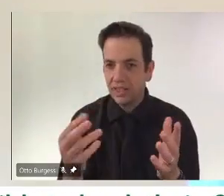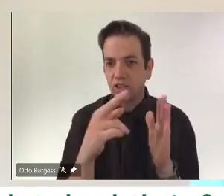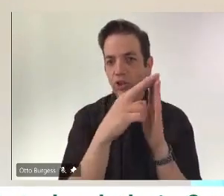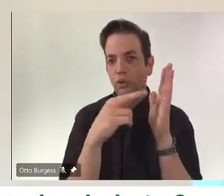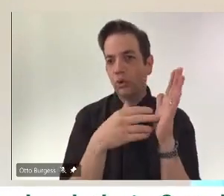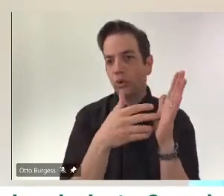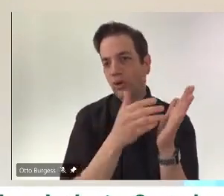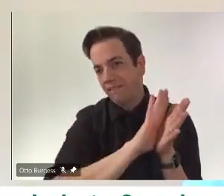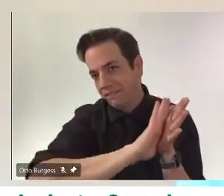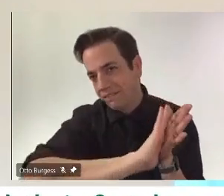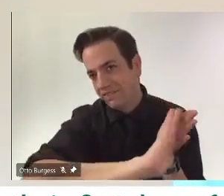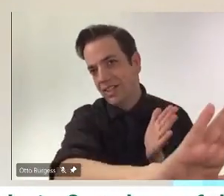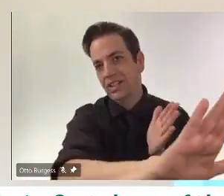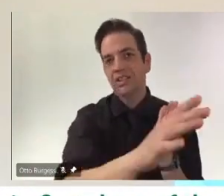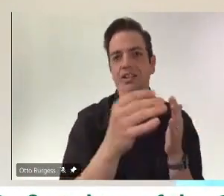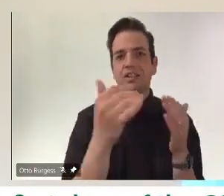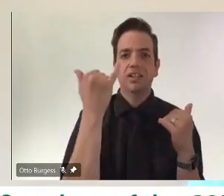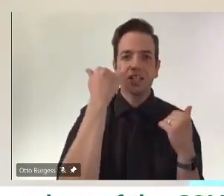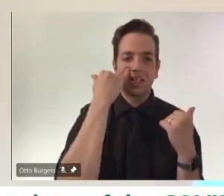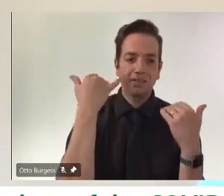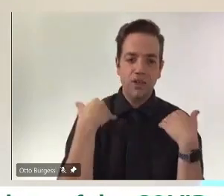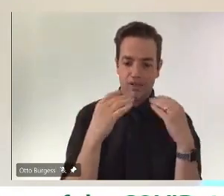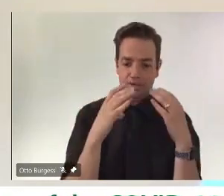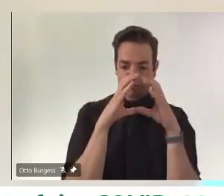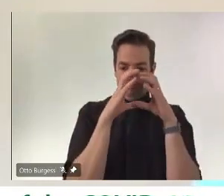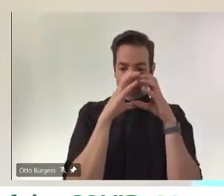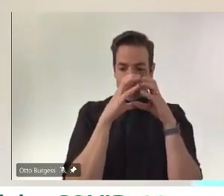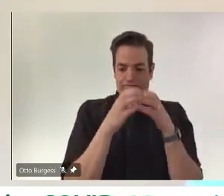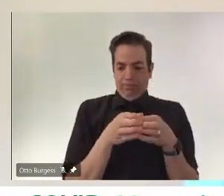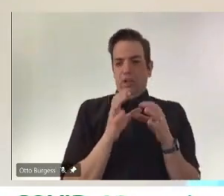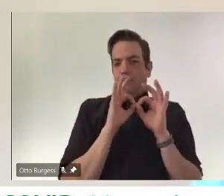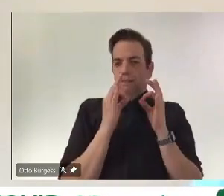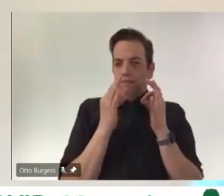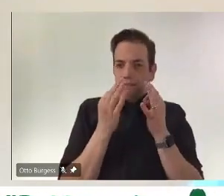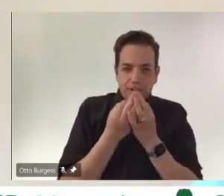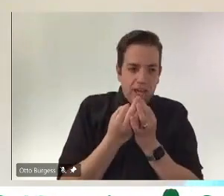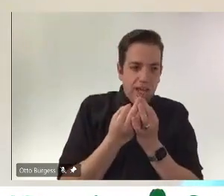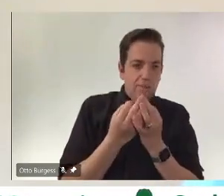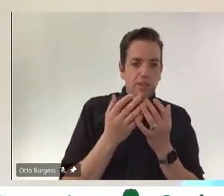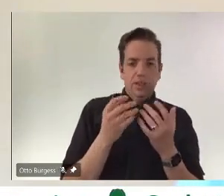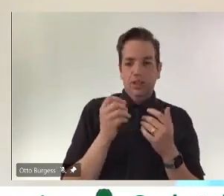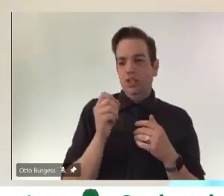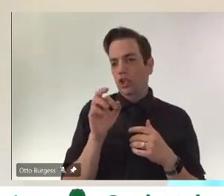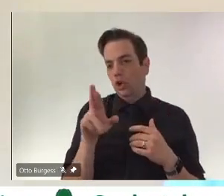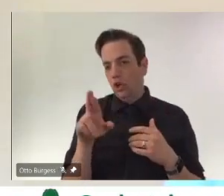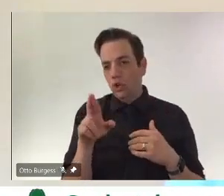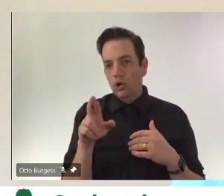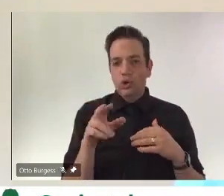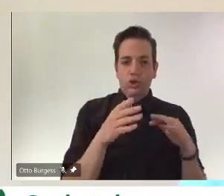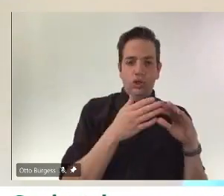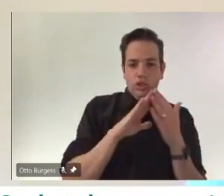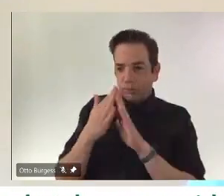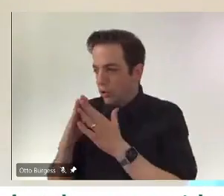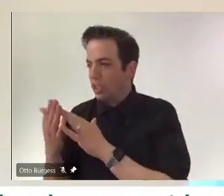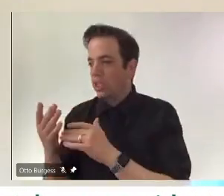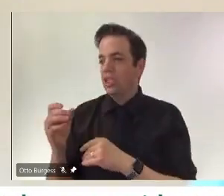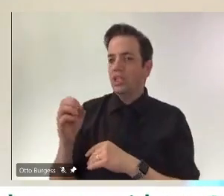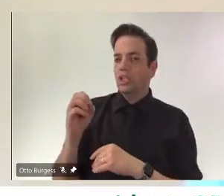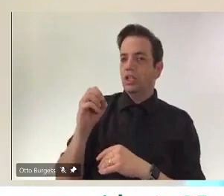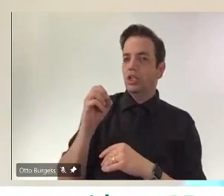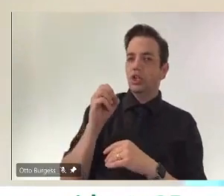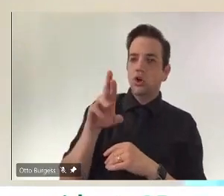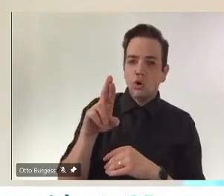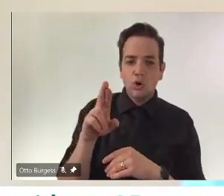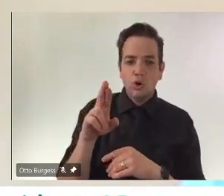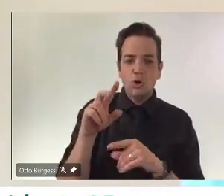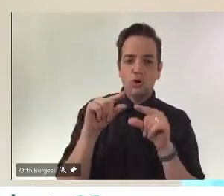family, within a community, within a certain, you know, group of like-minded people who are under vaccinated, they will